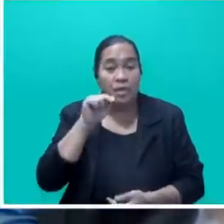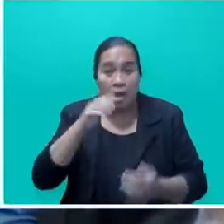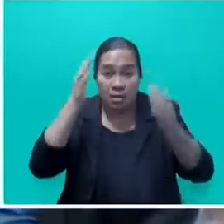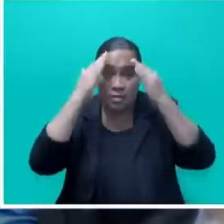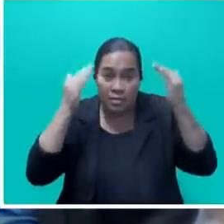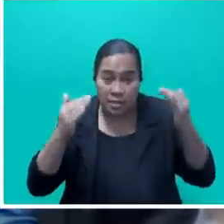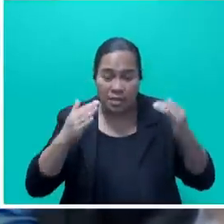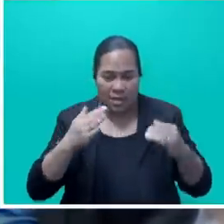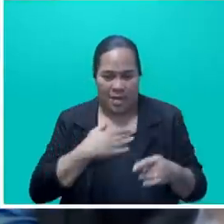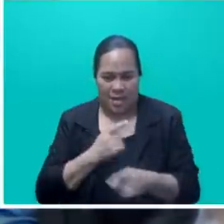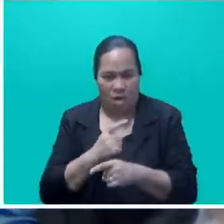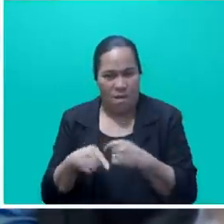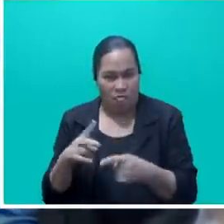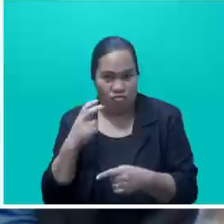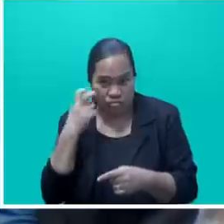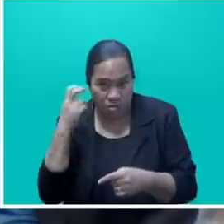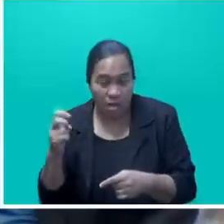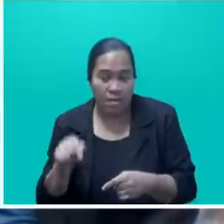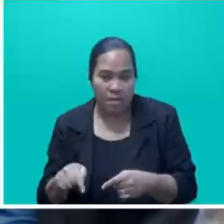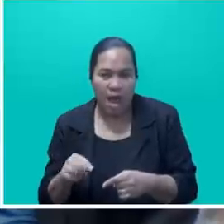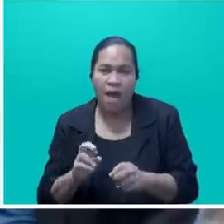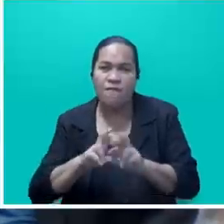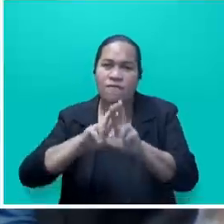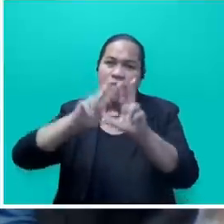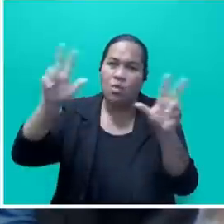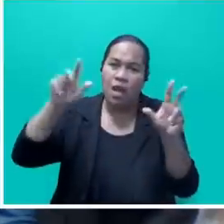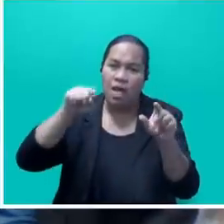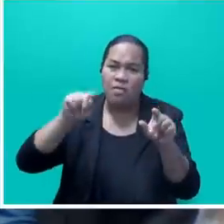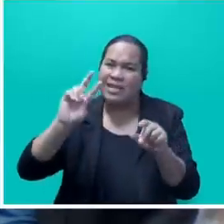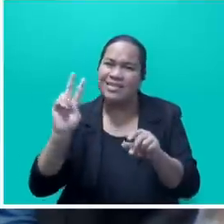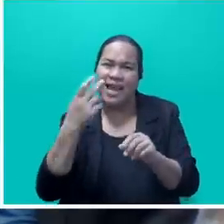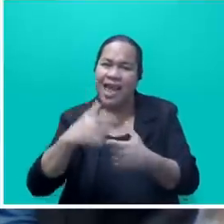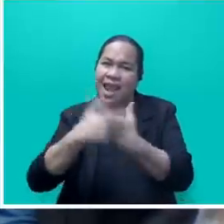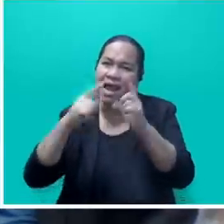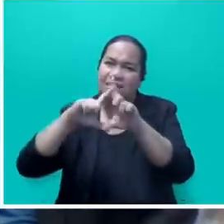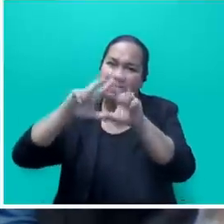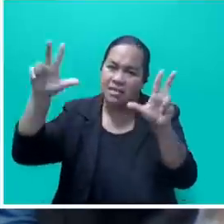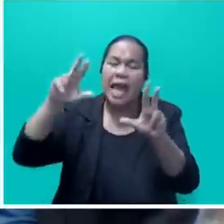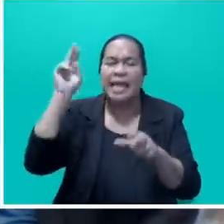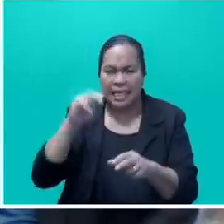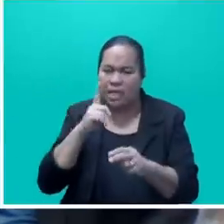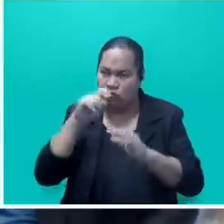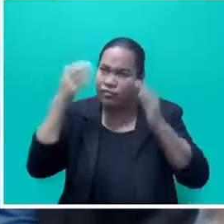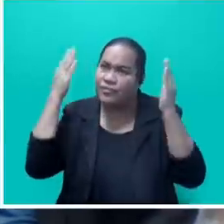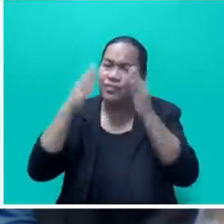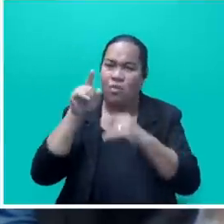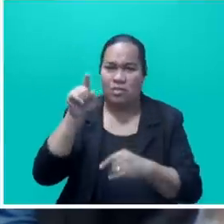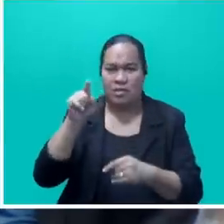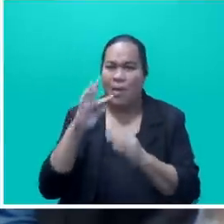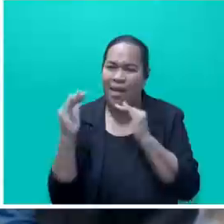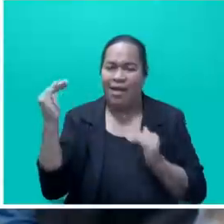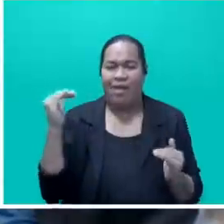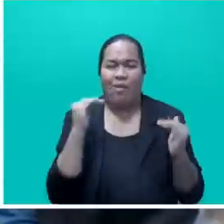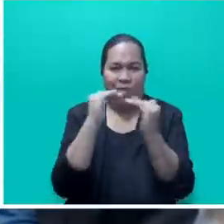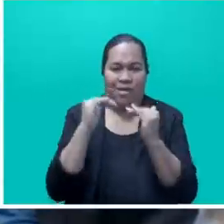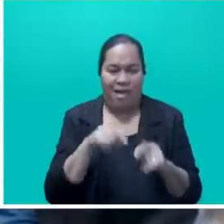on dispersing tourism, one whole level, our second-line island needs to get the attention it deserves, and so do the other islands